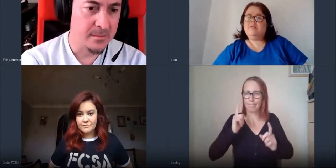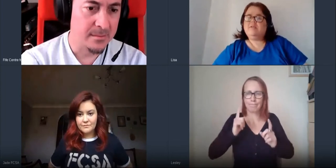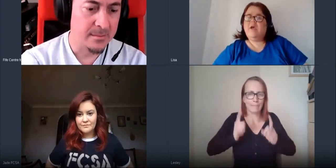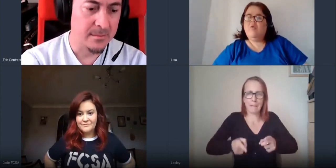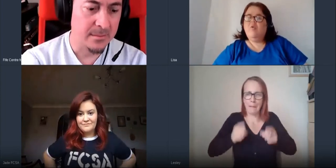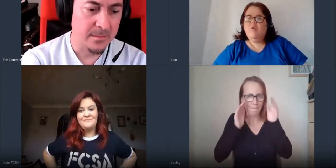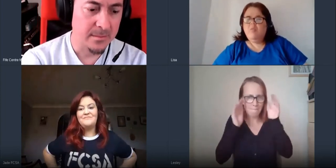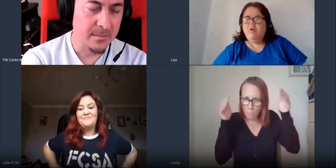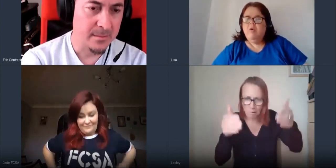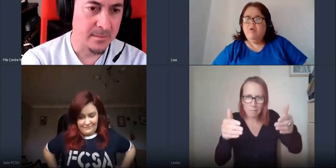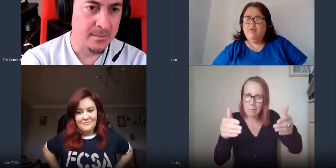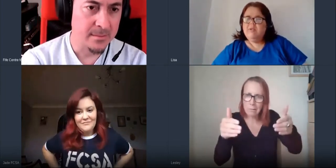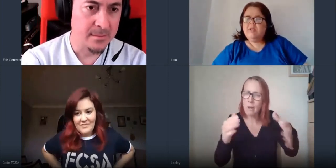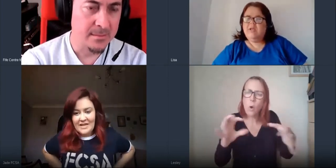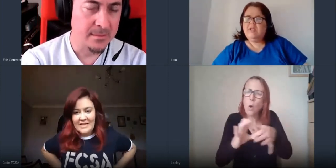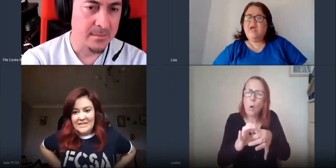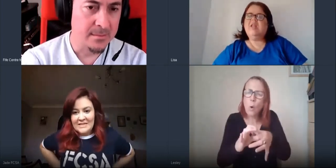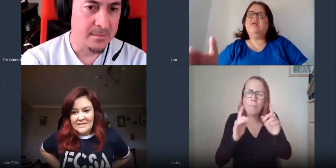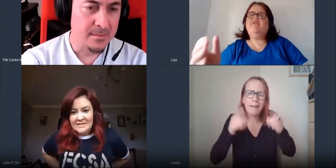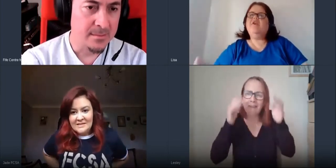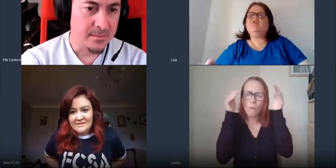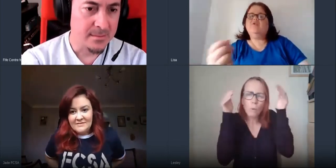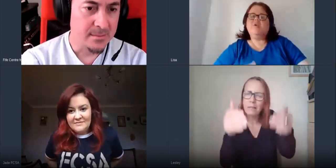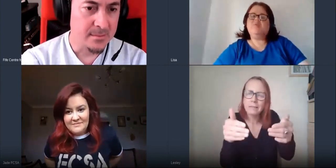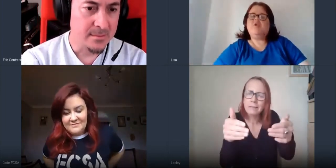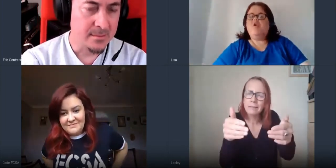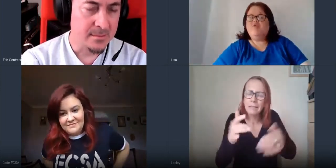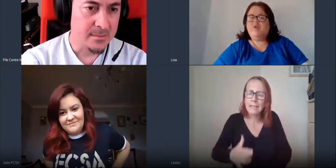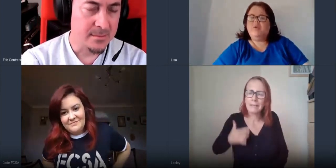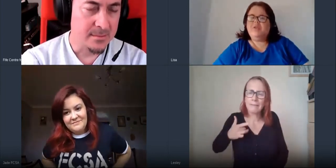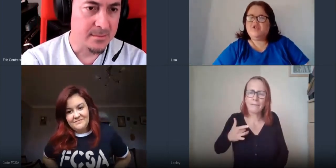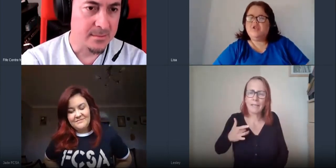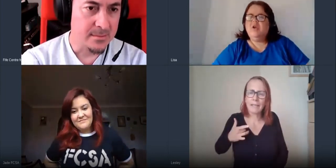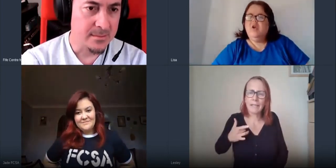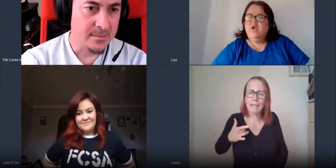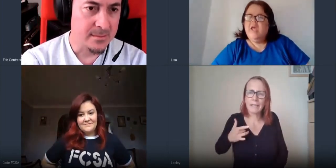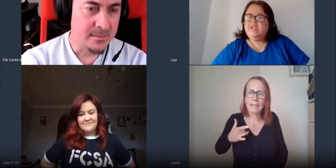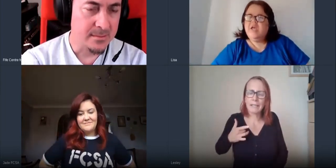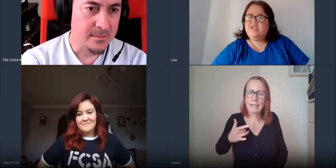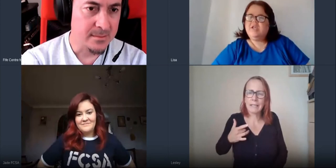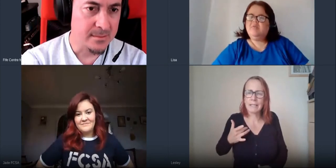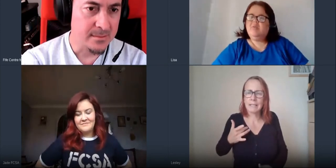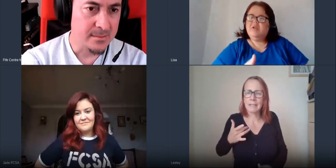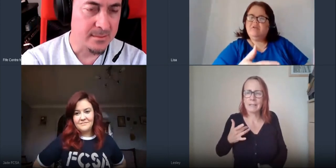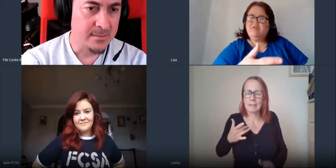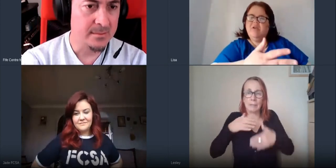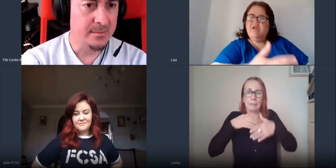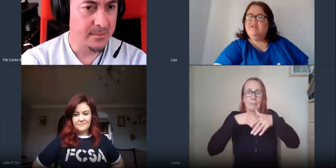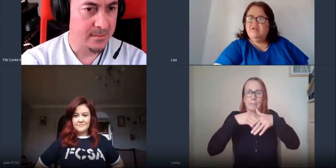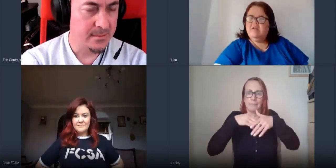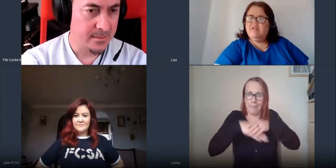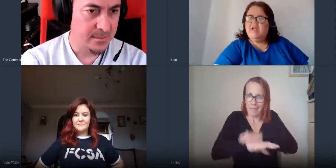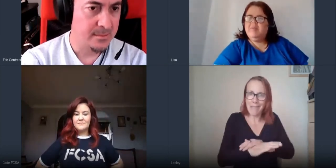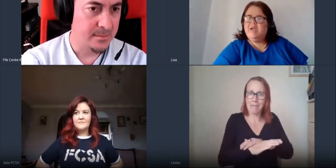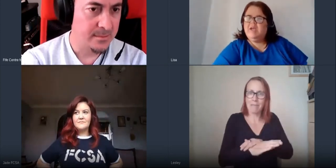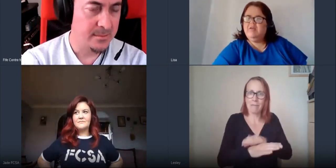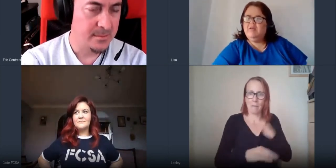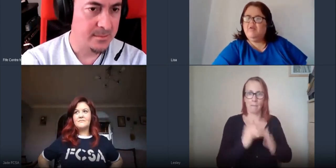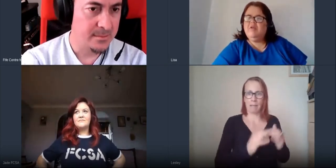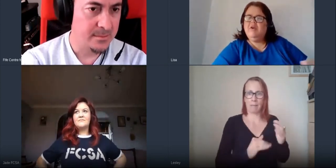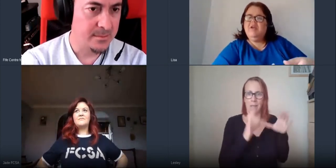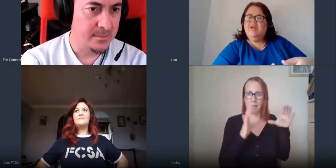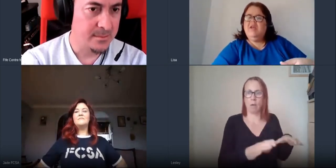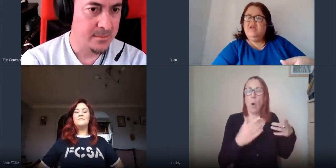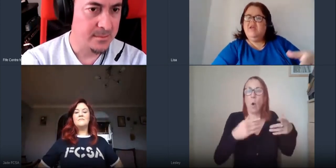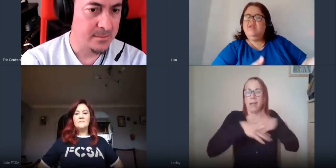focus at home when studying and they feel so much more confident with their education when they're in the library